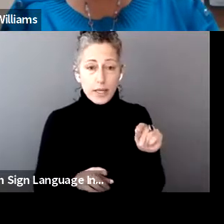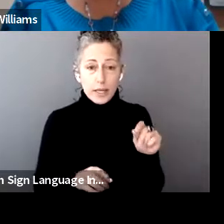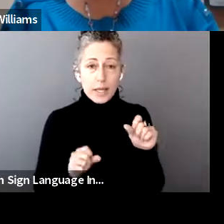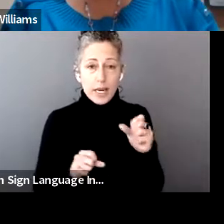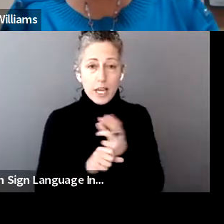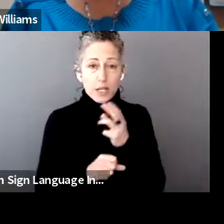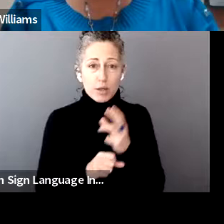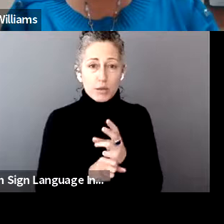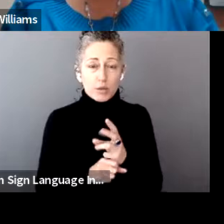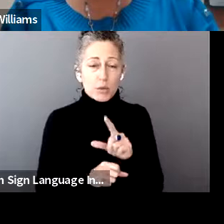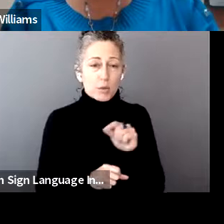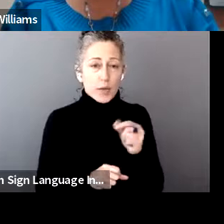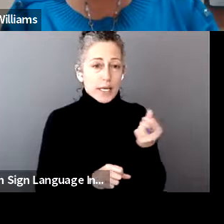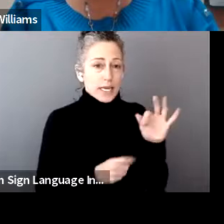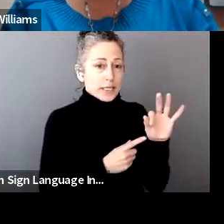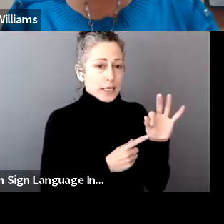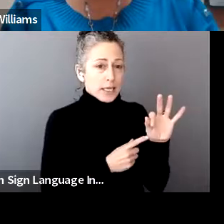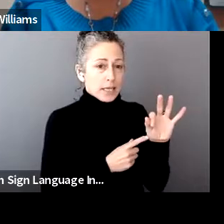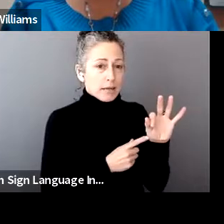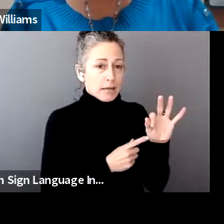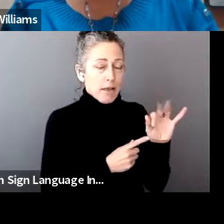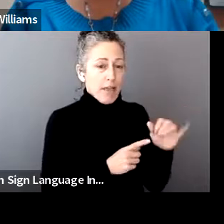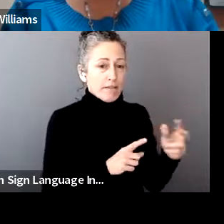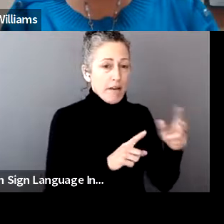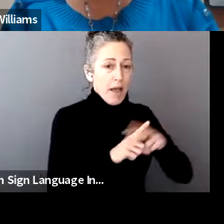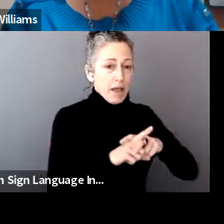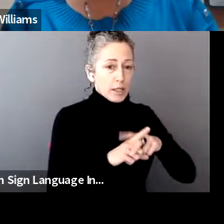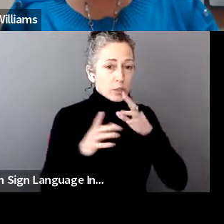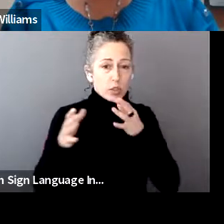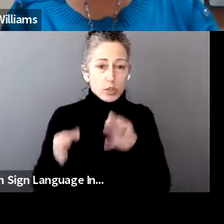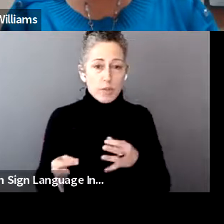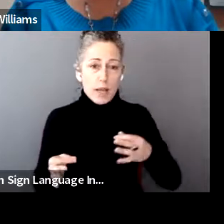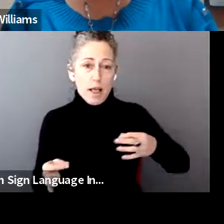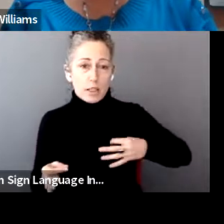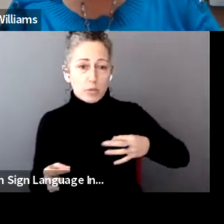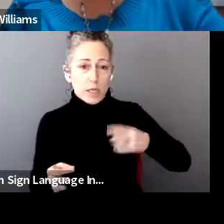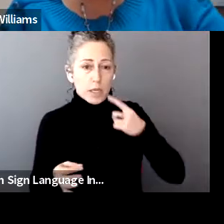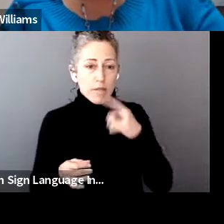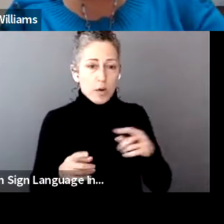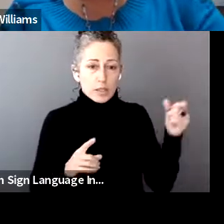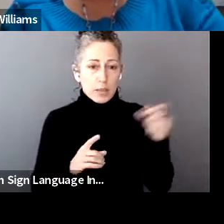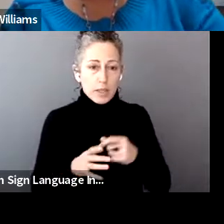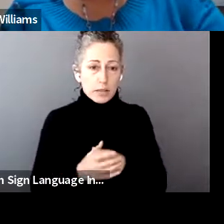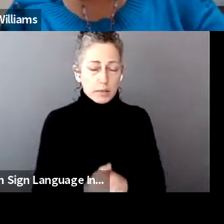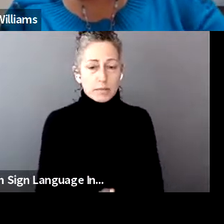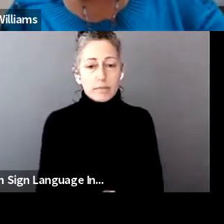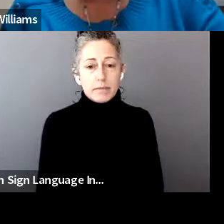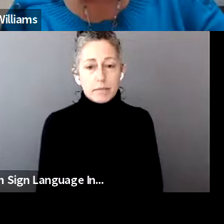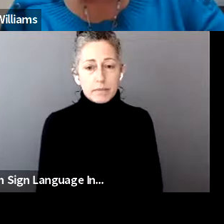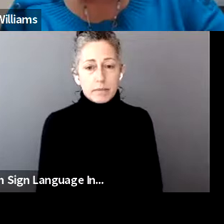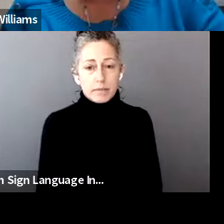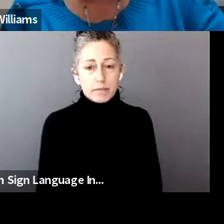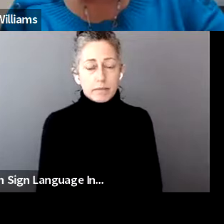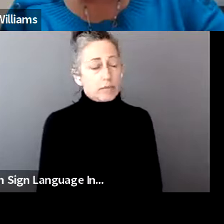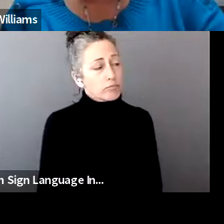2019 file to determine eligibility for stimulus? Hmm.